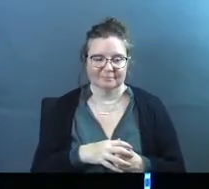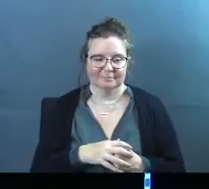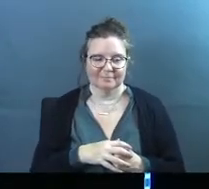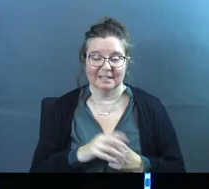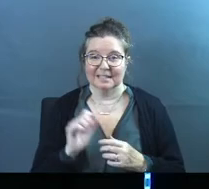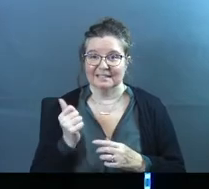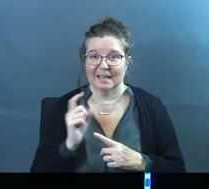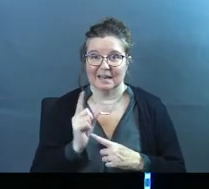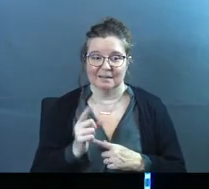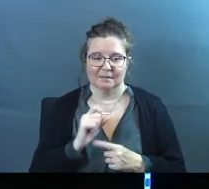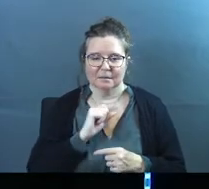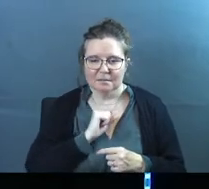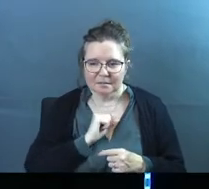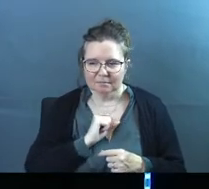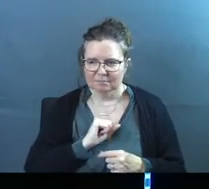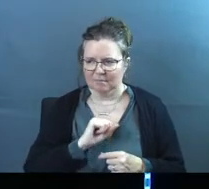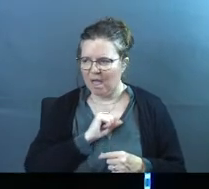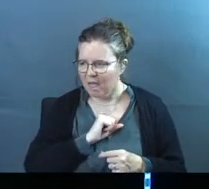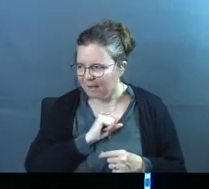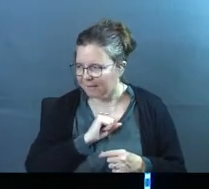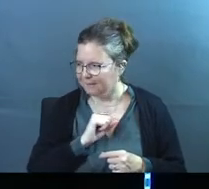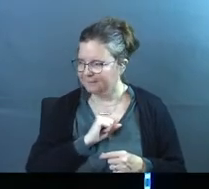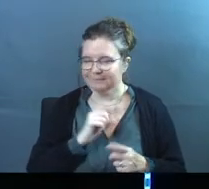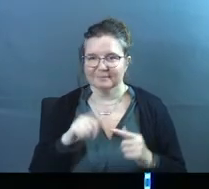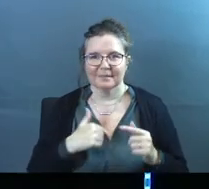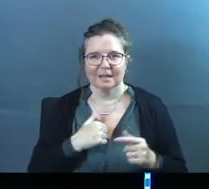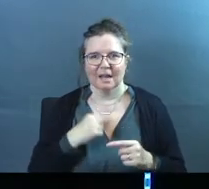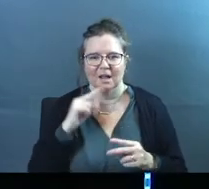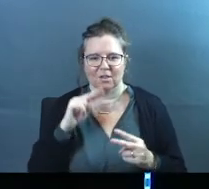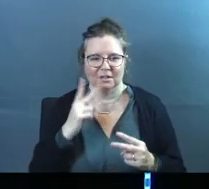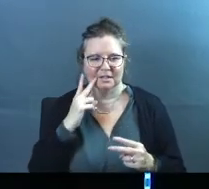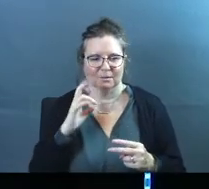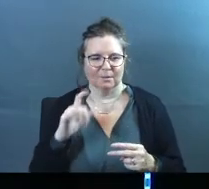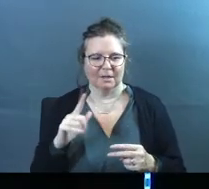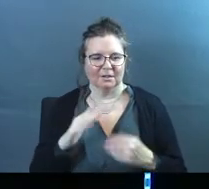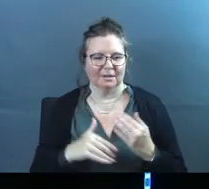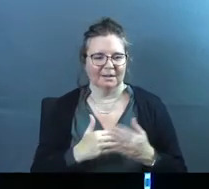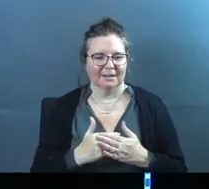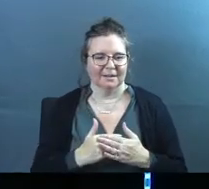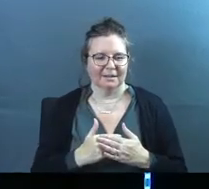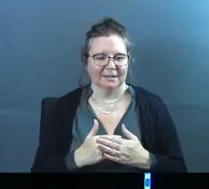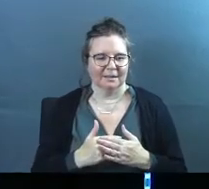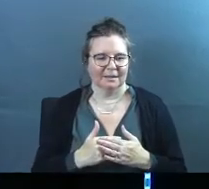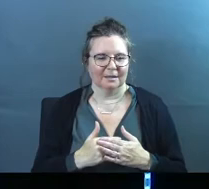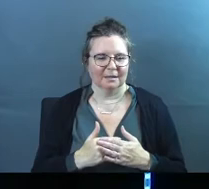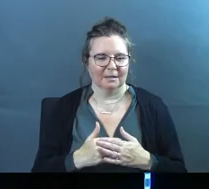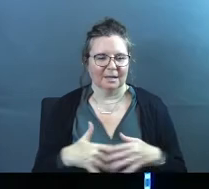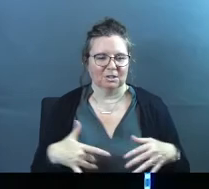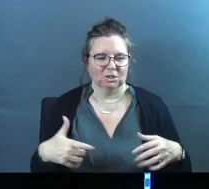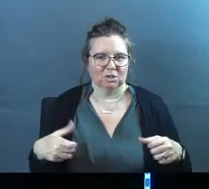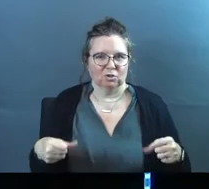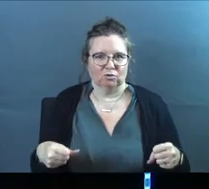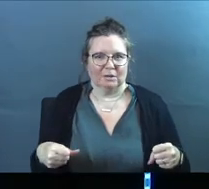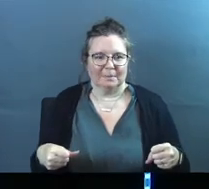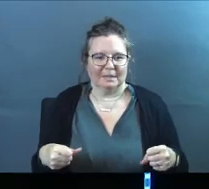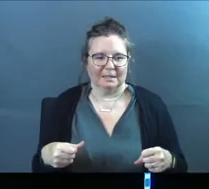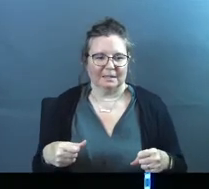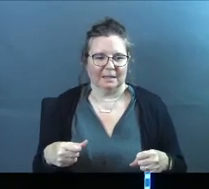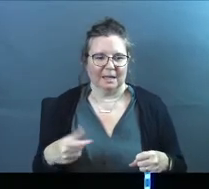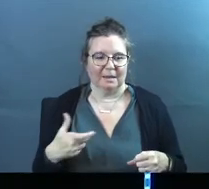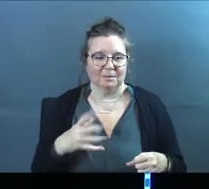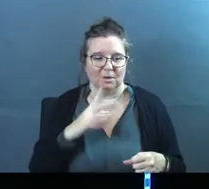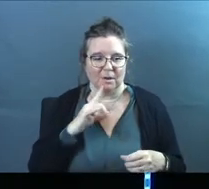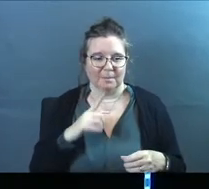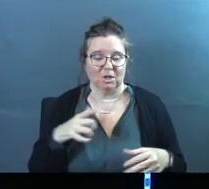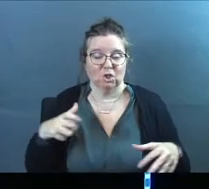Like 10 minutes. Y'all was like, just trying to clear it out. And I look and I see Rachel's hand and she is gripping the seat. Like I'm